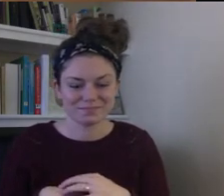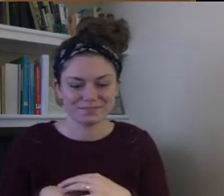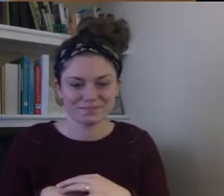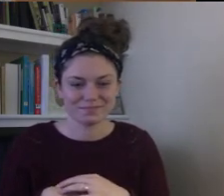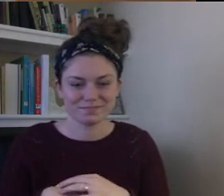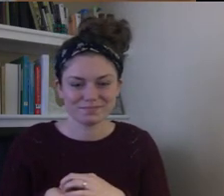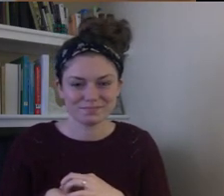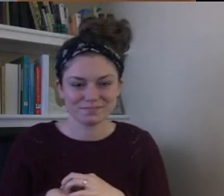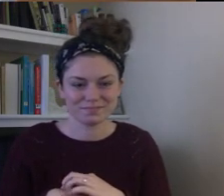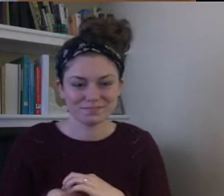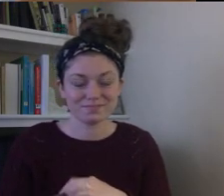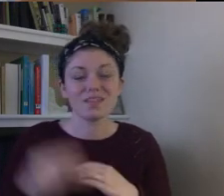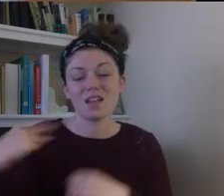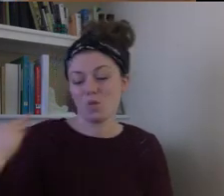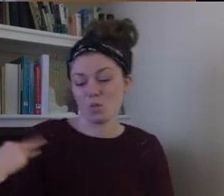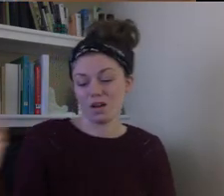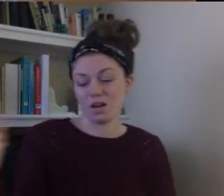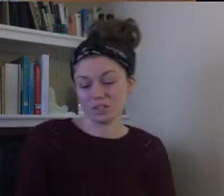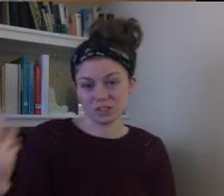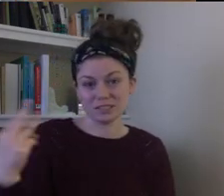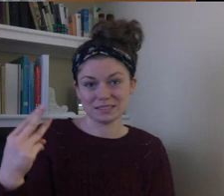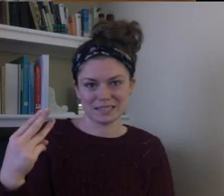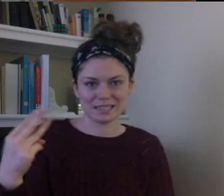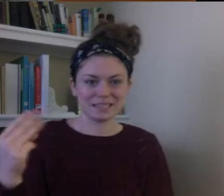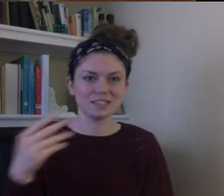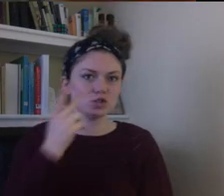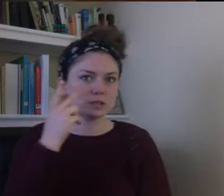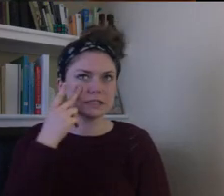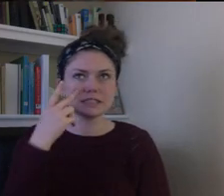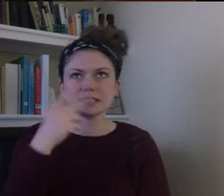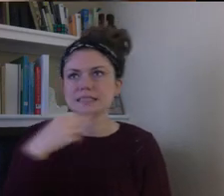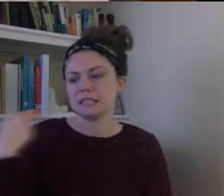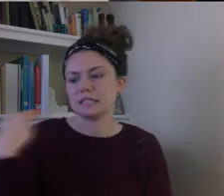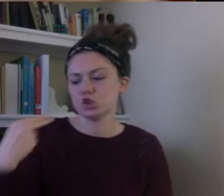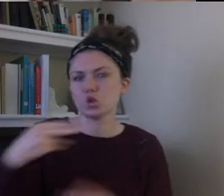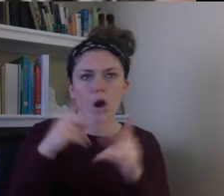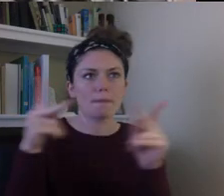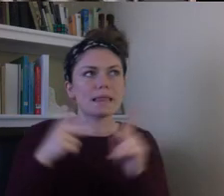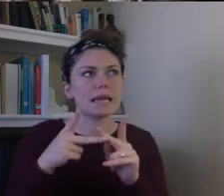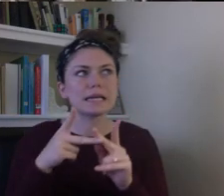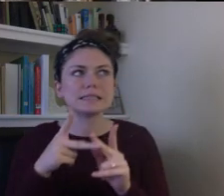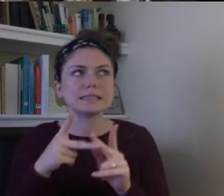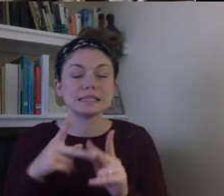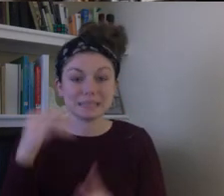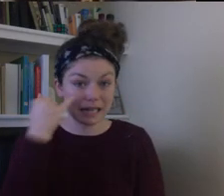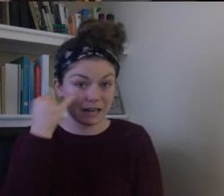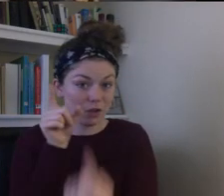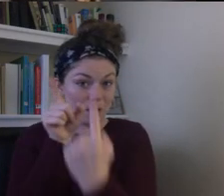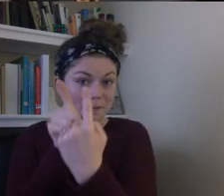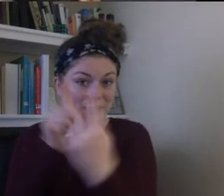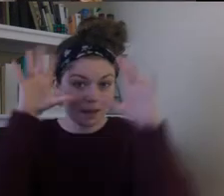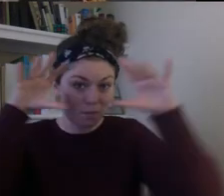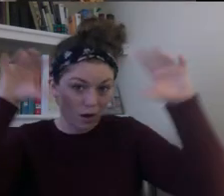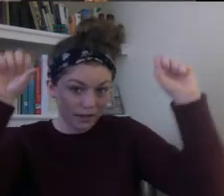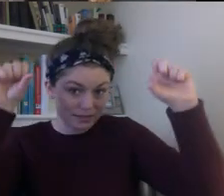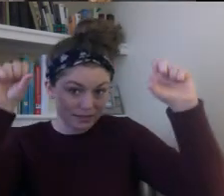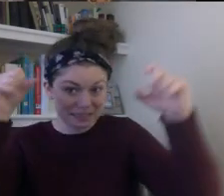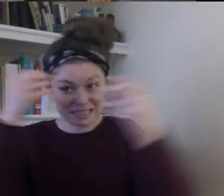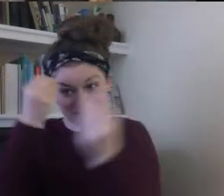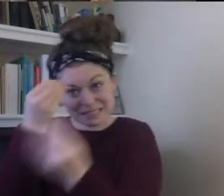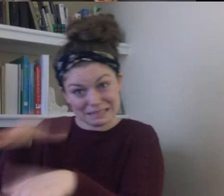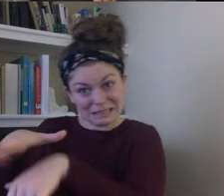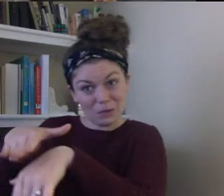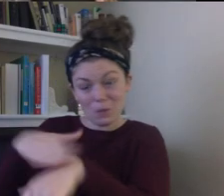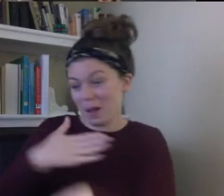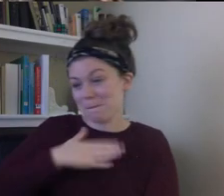In Washington, our capital, you'll see historic sites, and should you meet the president? Assure her he won't